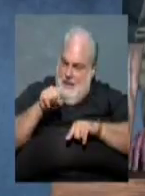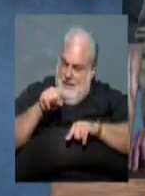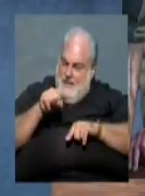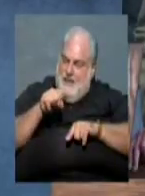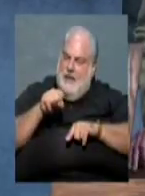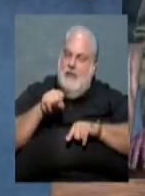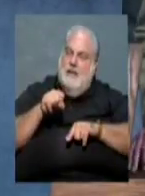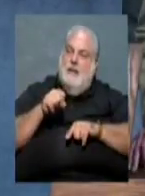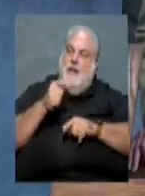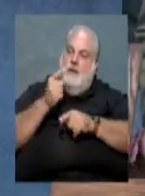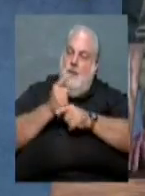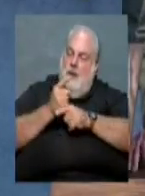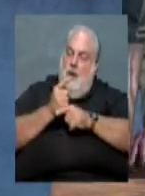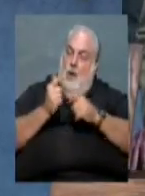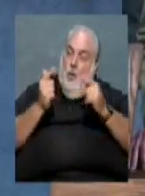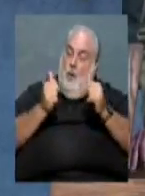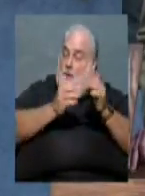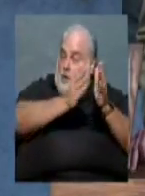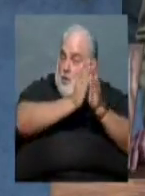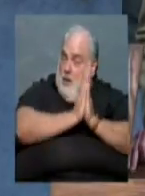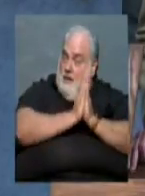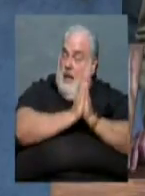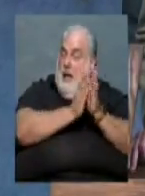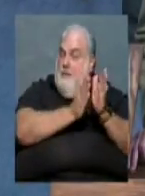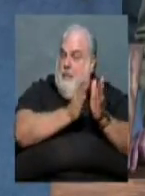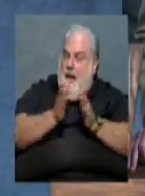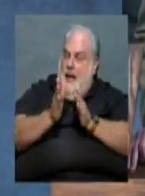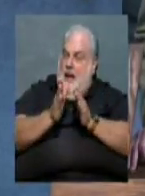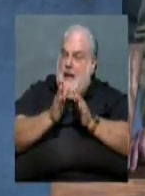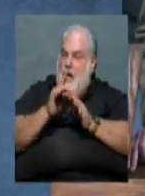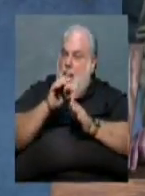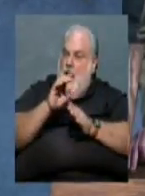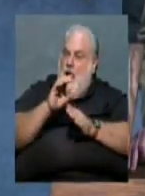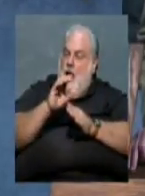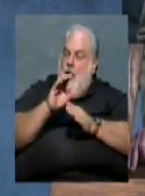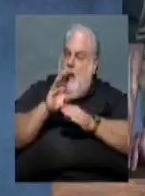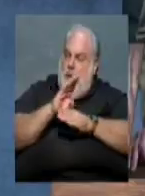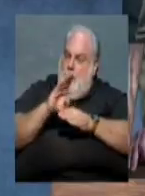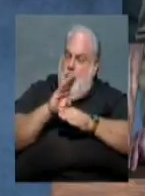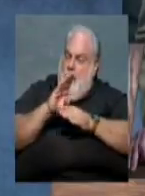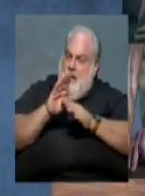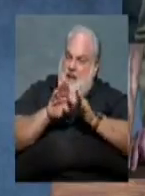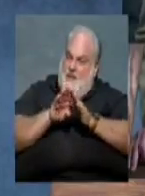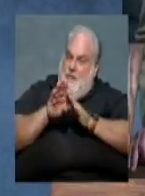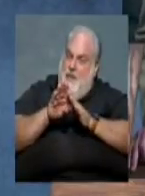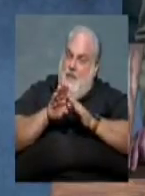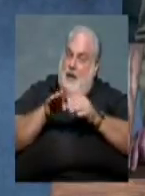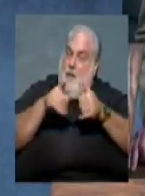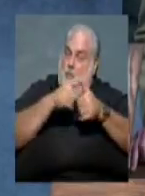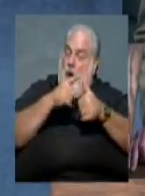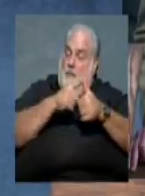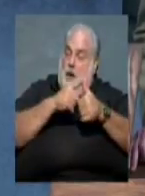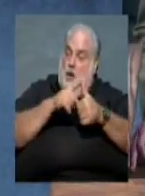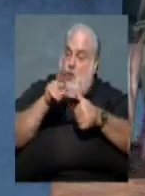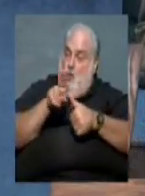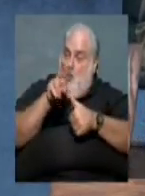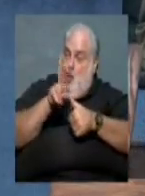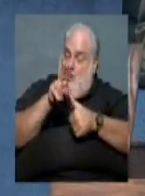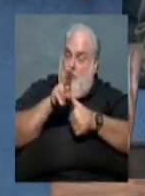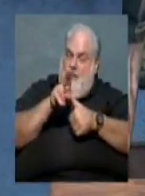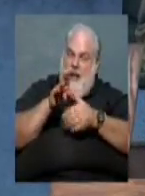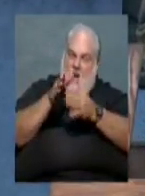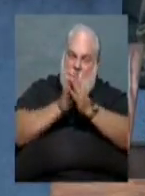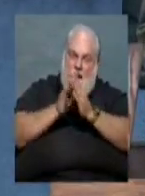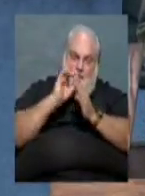Weyrich, when they request a planned development, they'll have a primary use, but then they'll ask for a